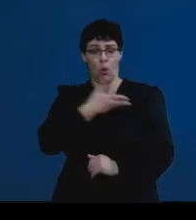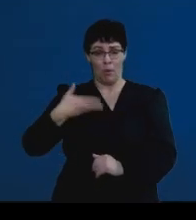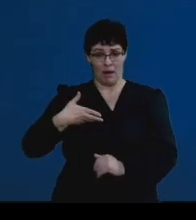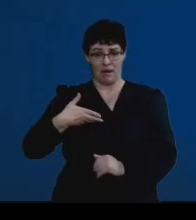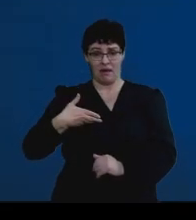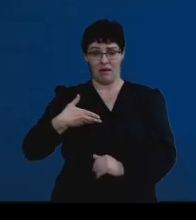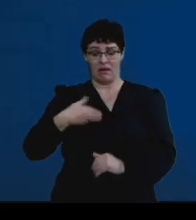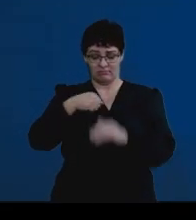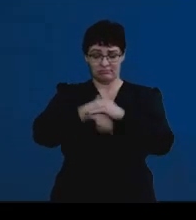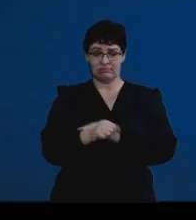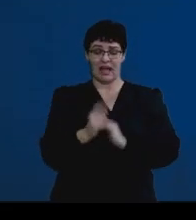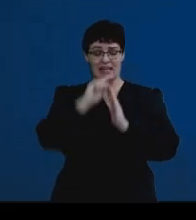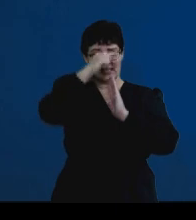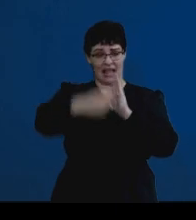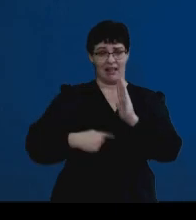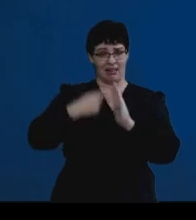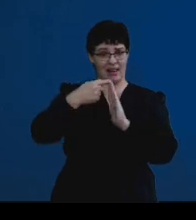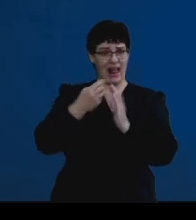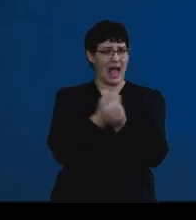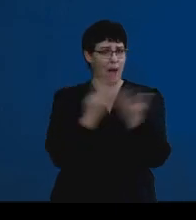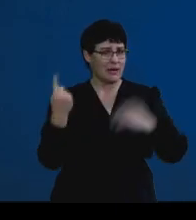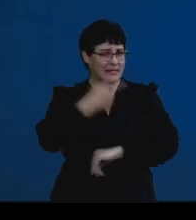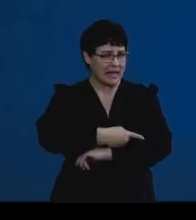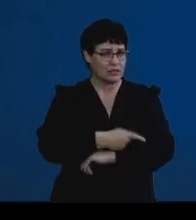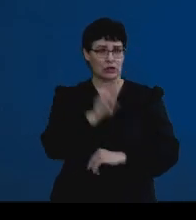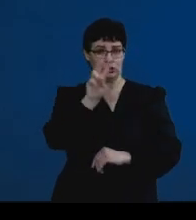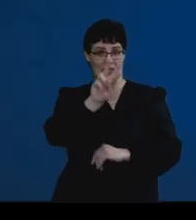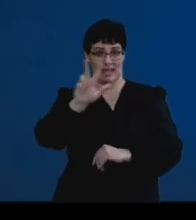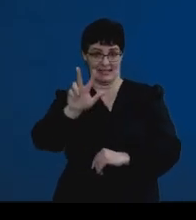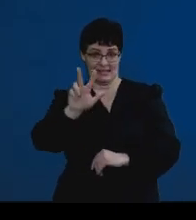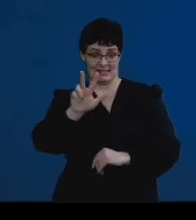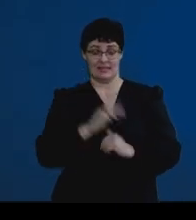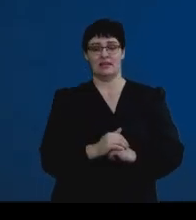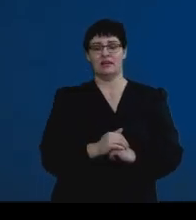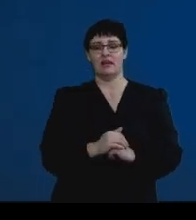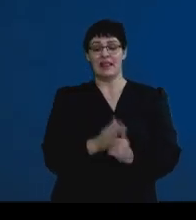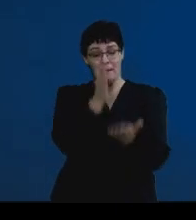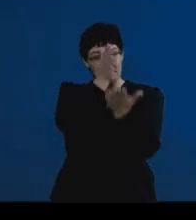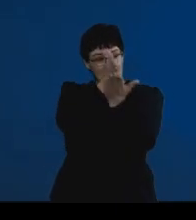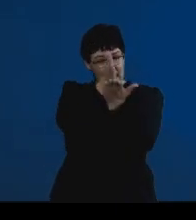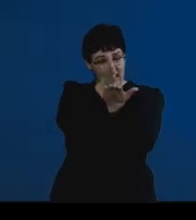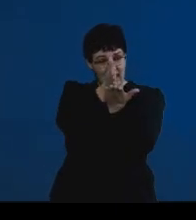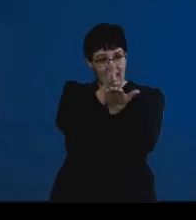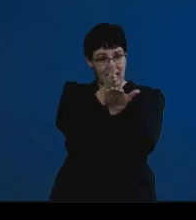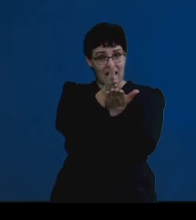or cycle lasts for approximately 28 days, and right on the middle, which is day 14,